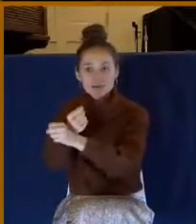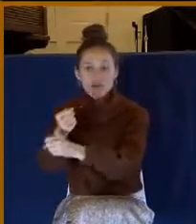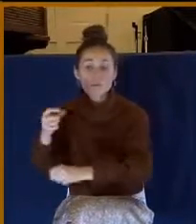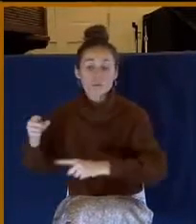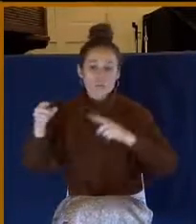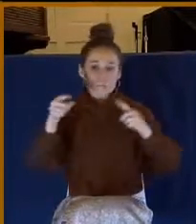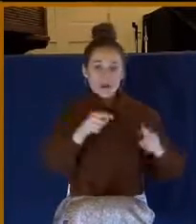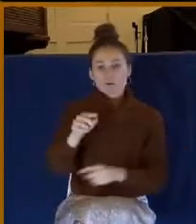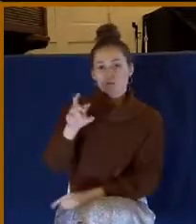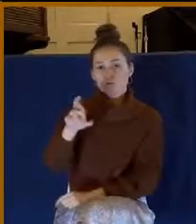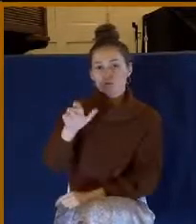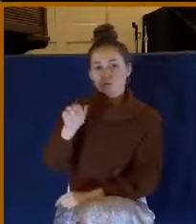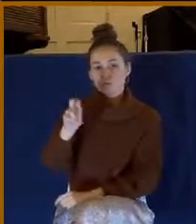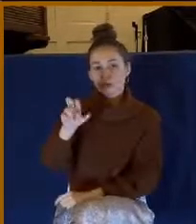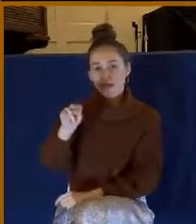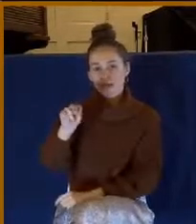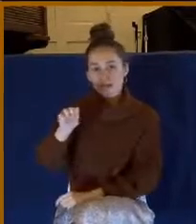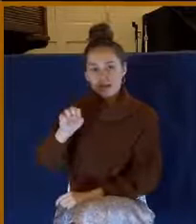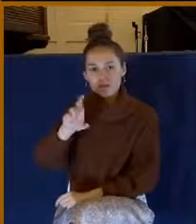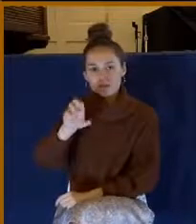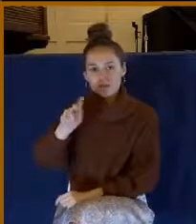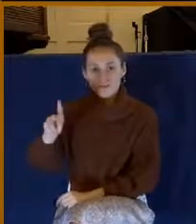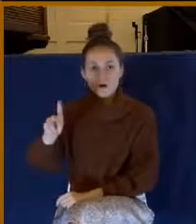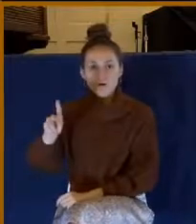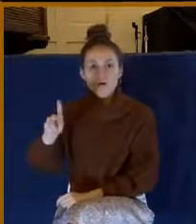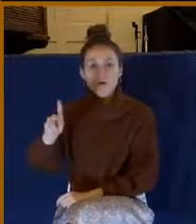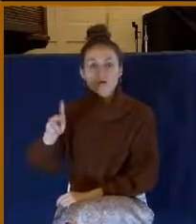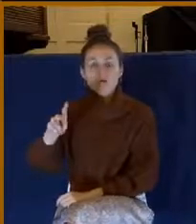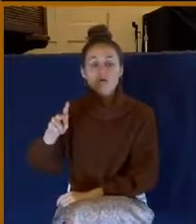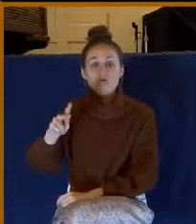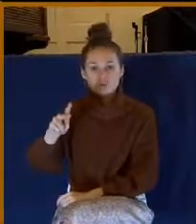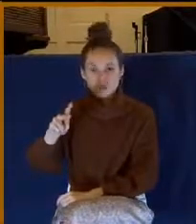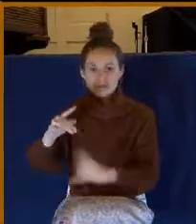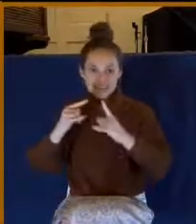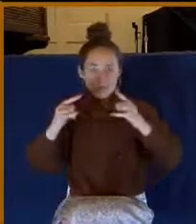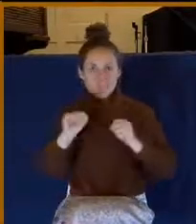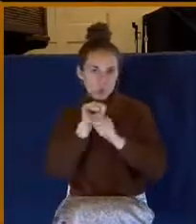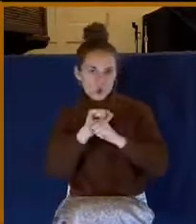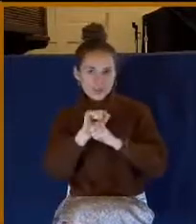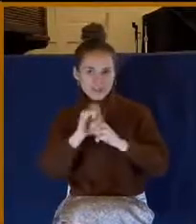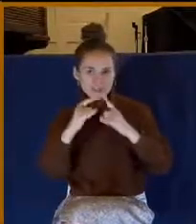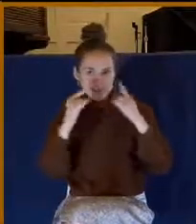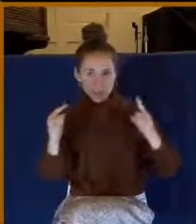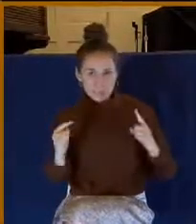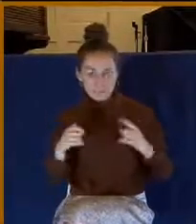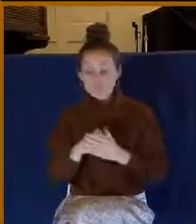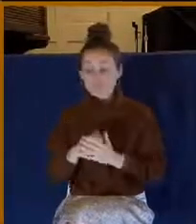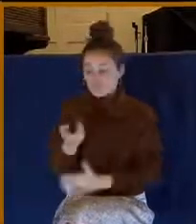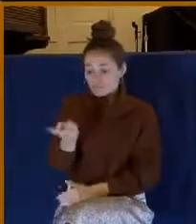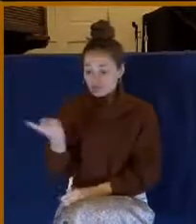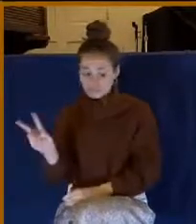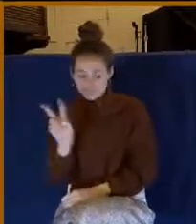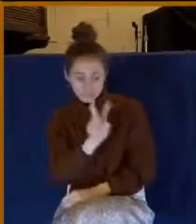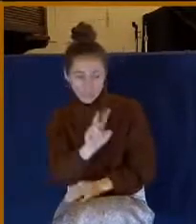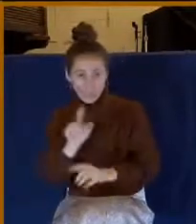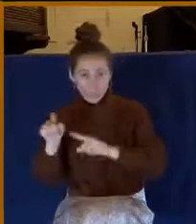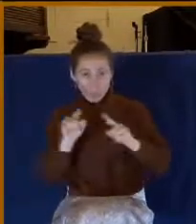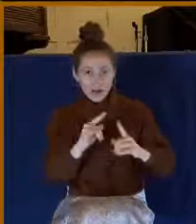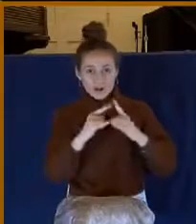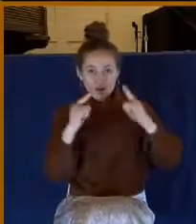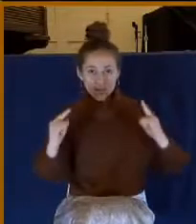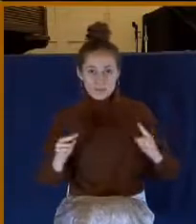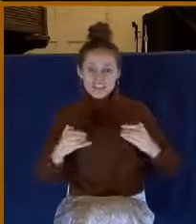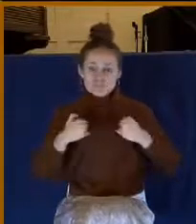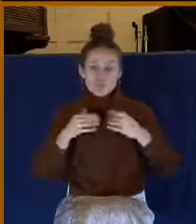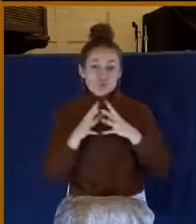And there in that camp, she writes in her book, the barracks were extremely crowded. They were infested with fleas. And one morning, her and her sister